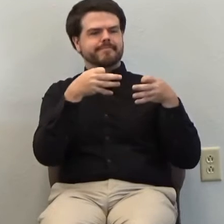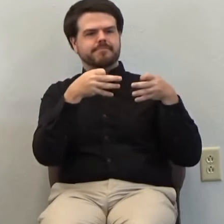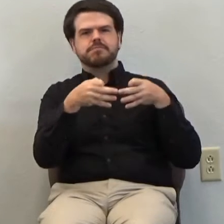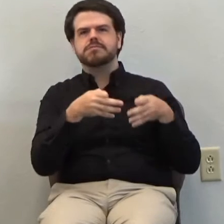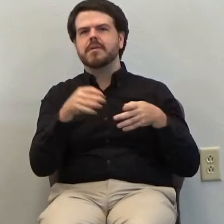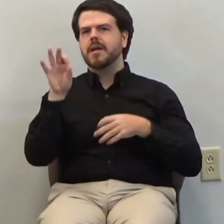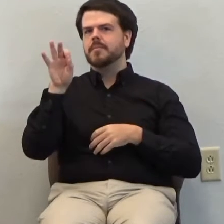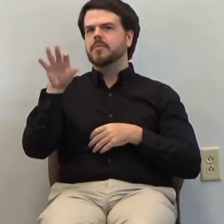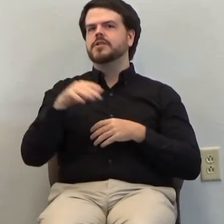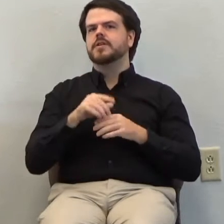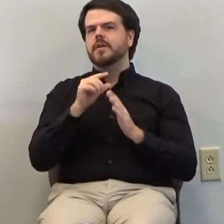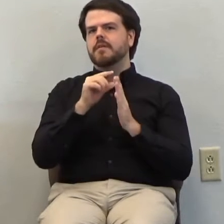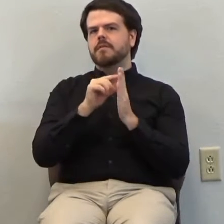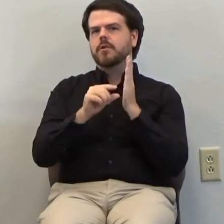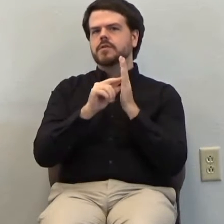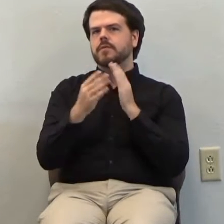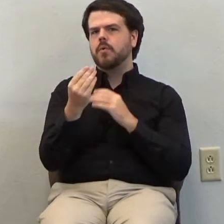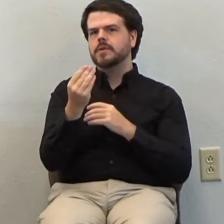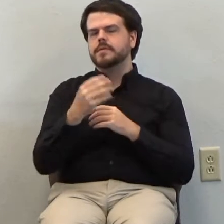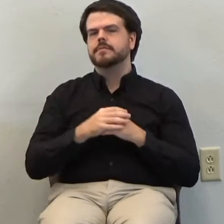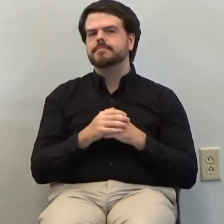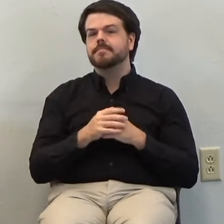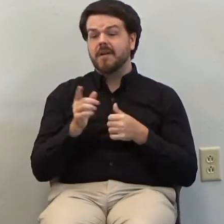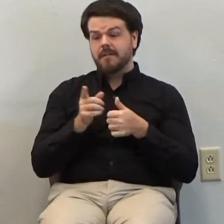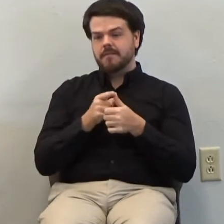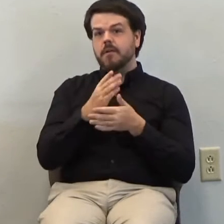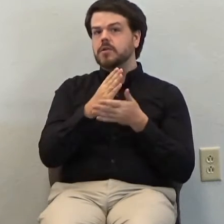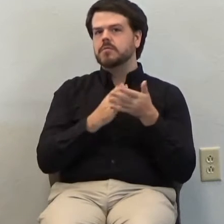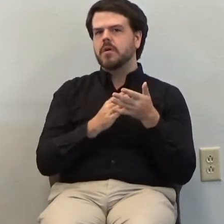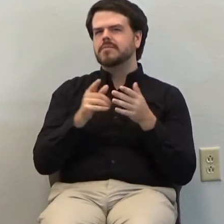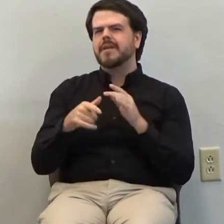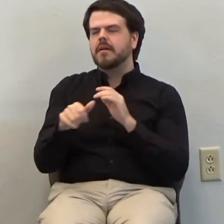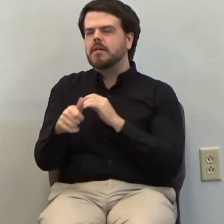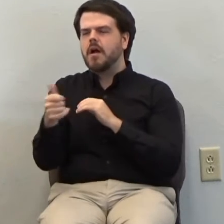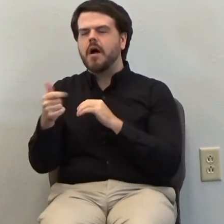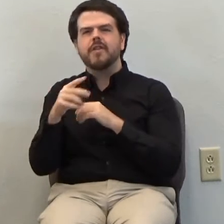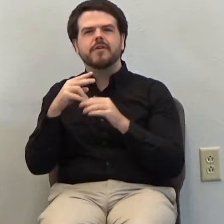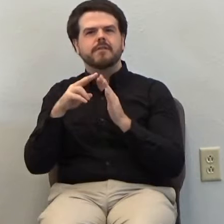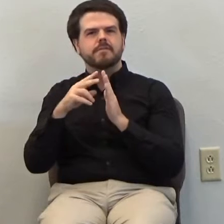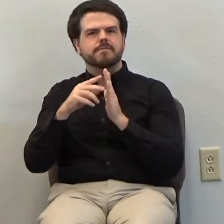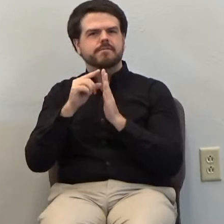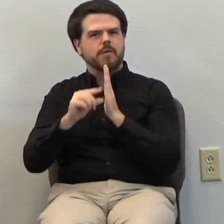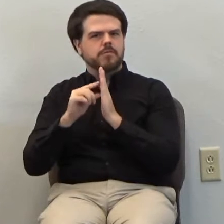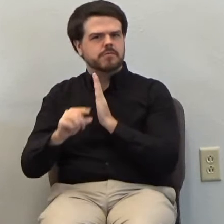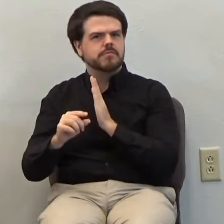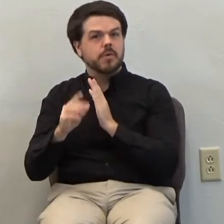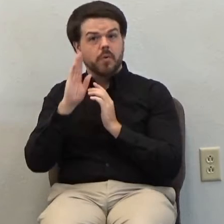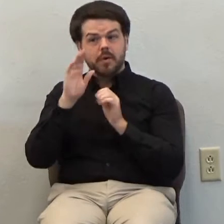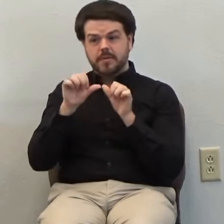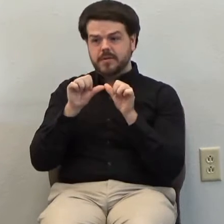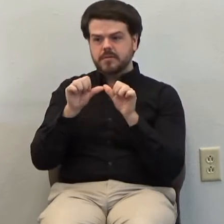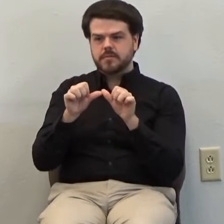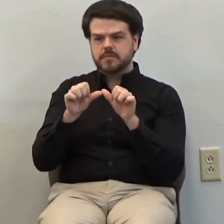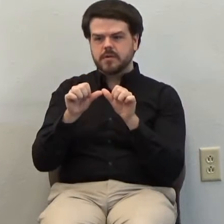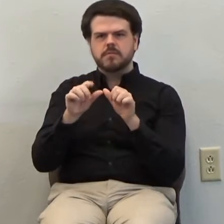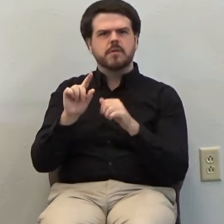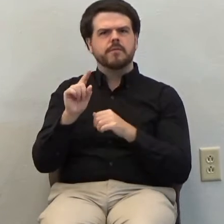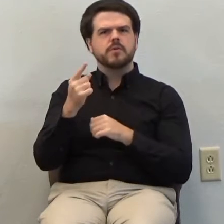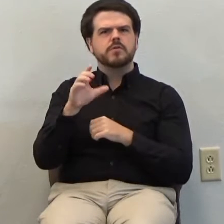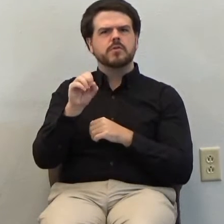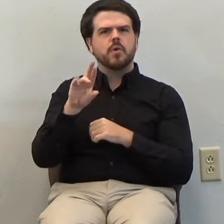the first part, and making reference to some of the other verses in there. But we're going to be going through 1 Corinthians 4,